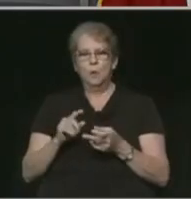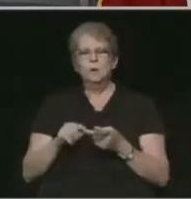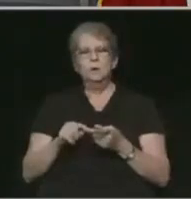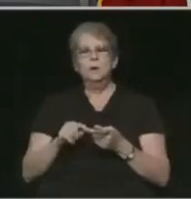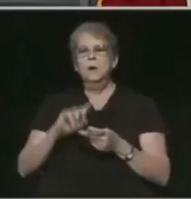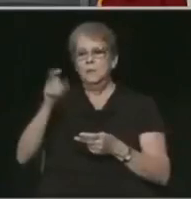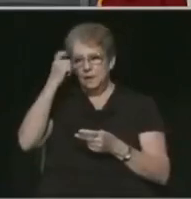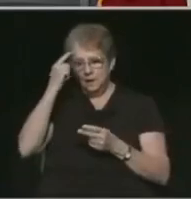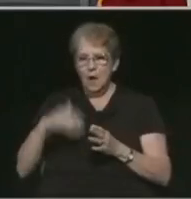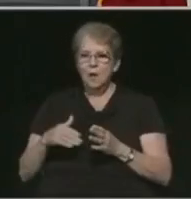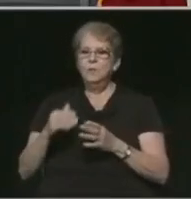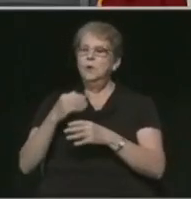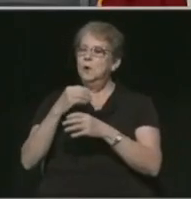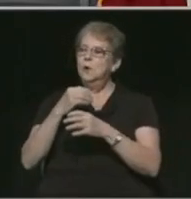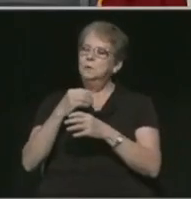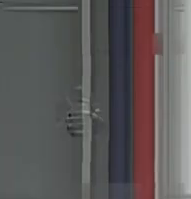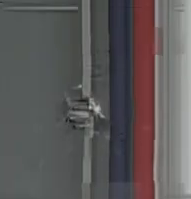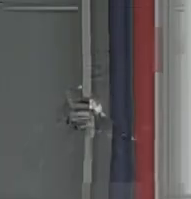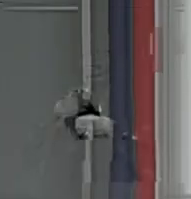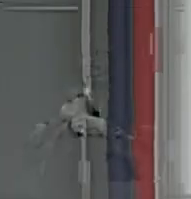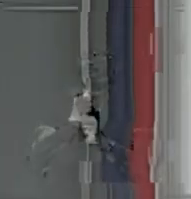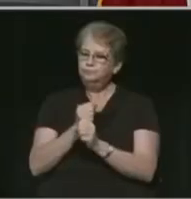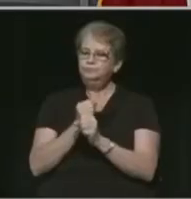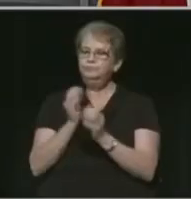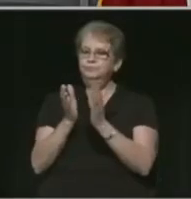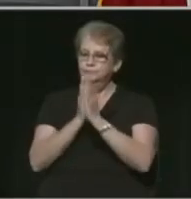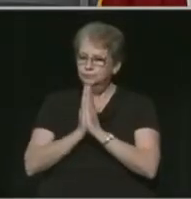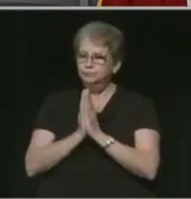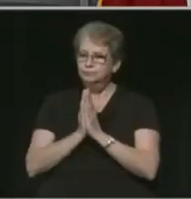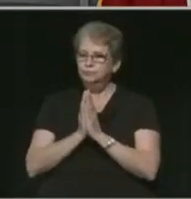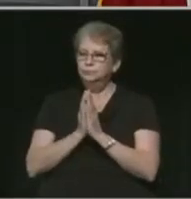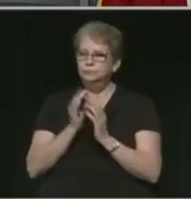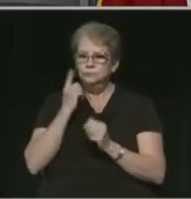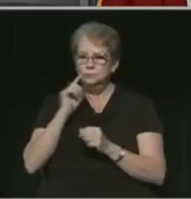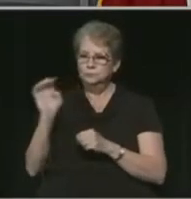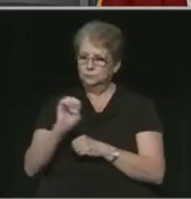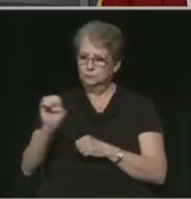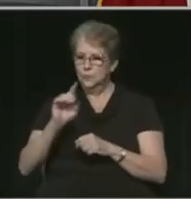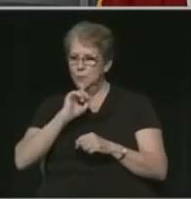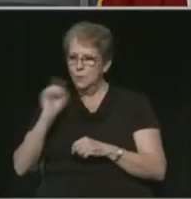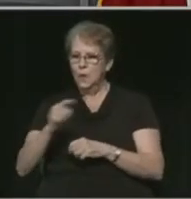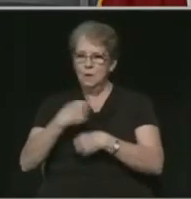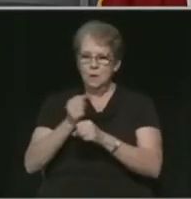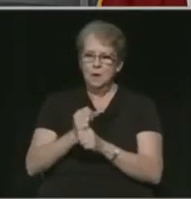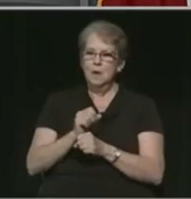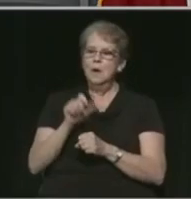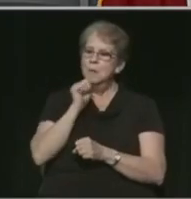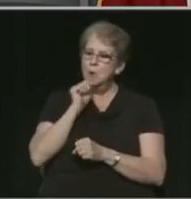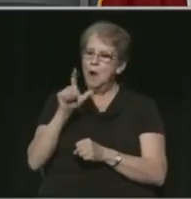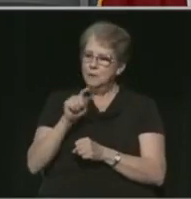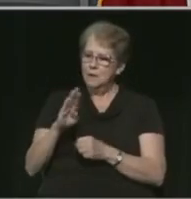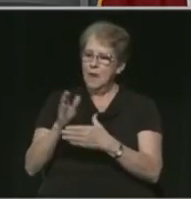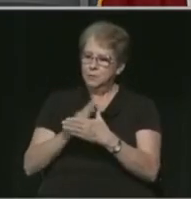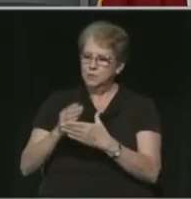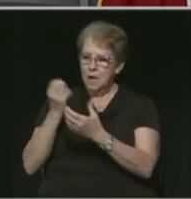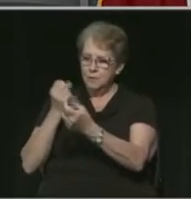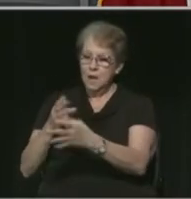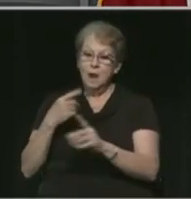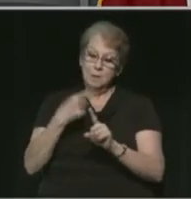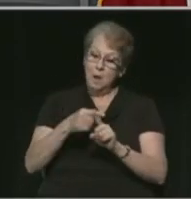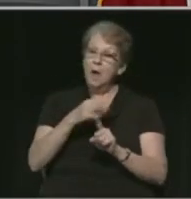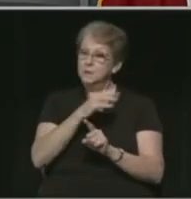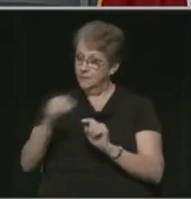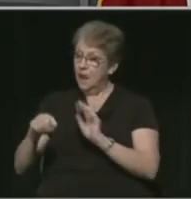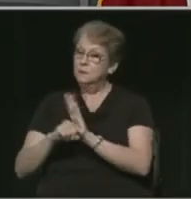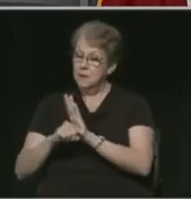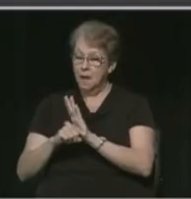The governor put in his own emergency order to make sure that private labs are sharing that data, positive and negative.